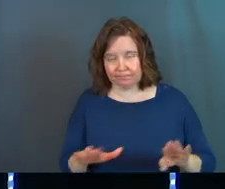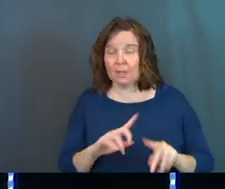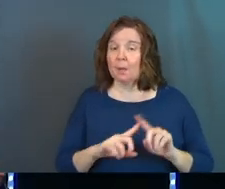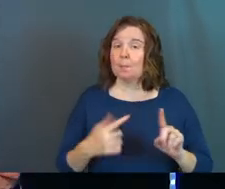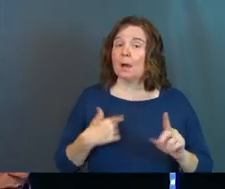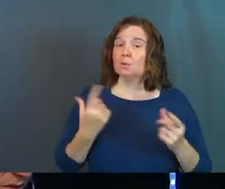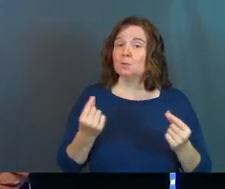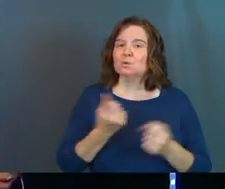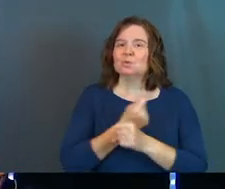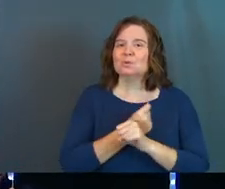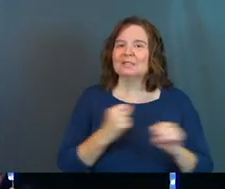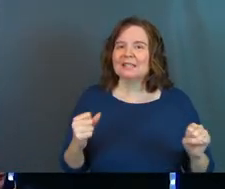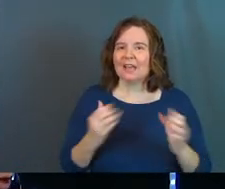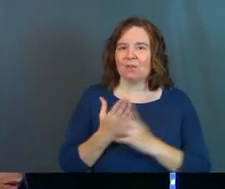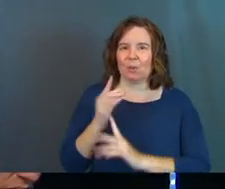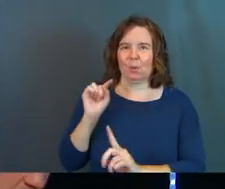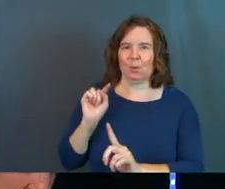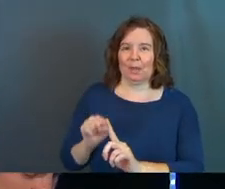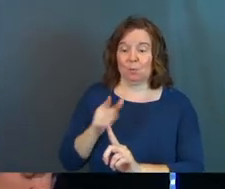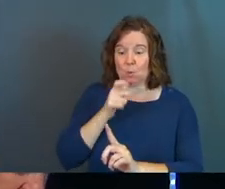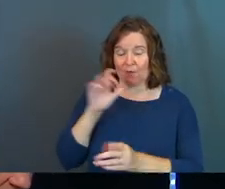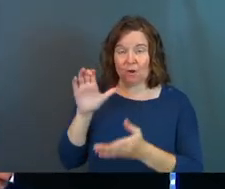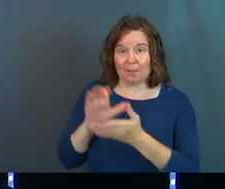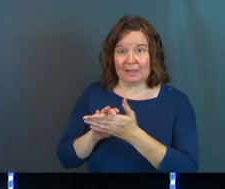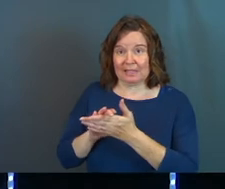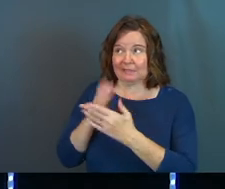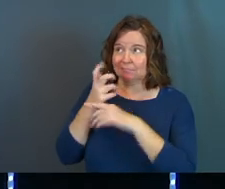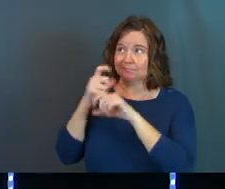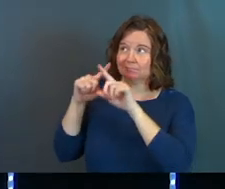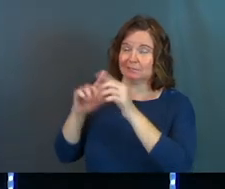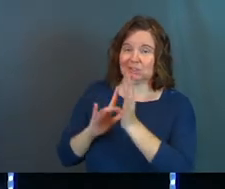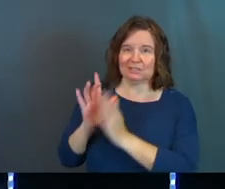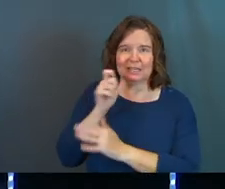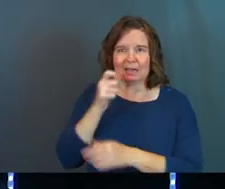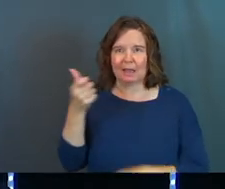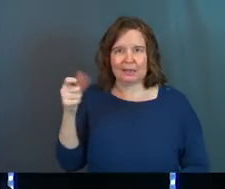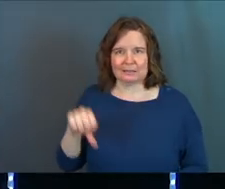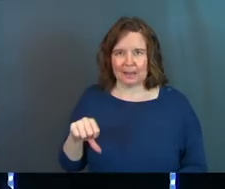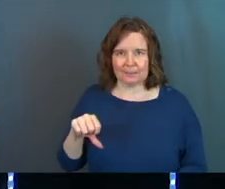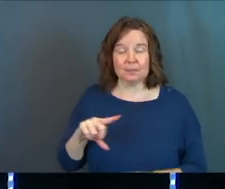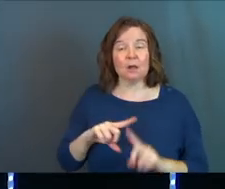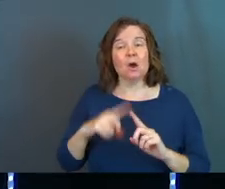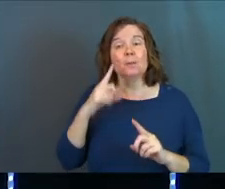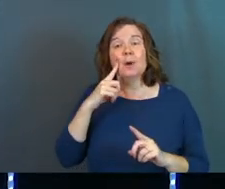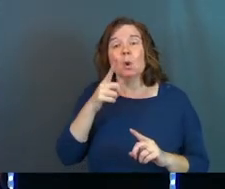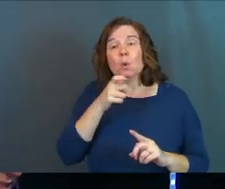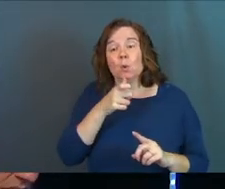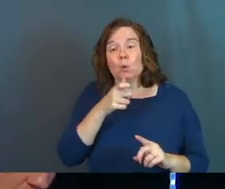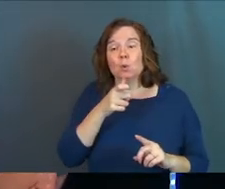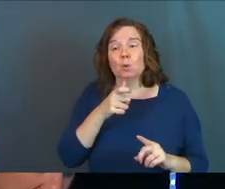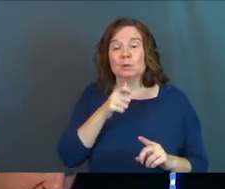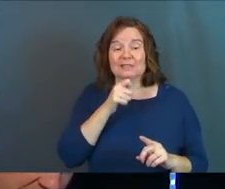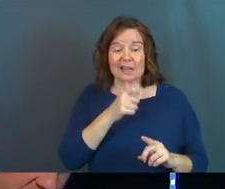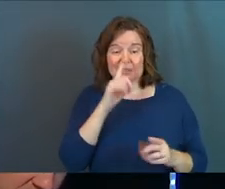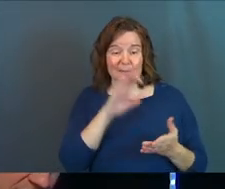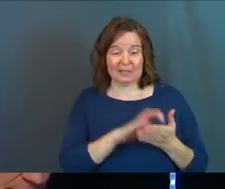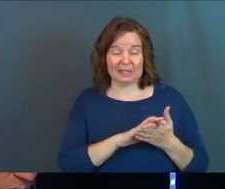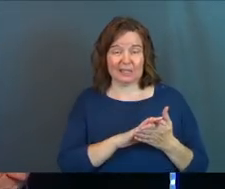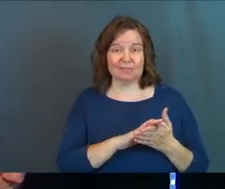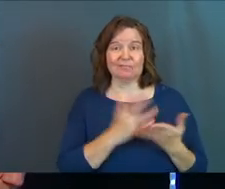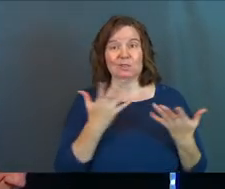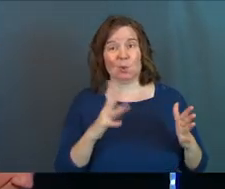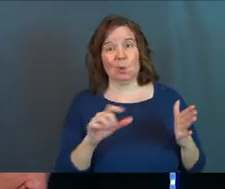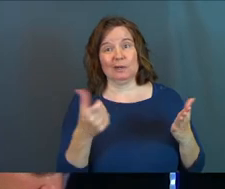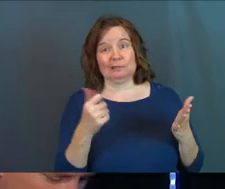But to save the world through him. Whoever believes in Jesus is not condemned. But whoever does not believe stands